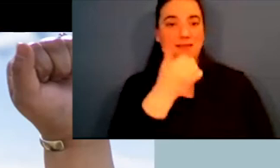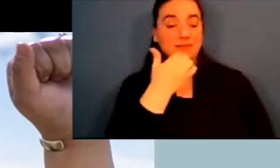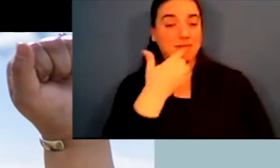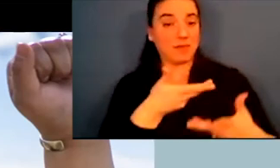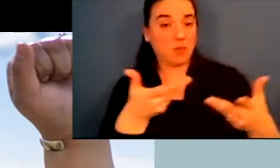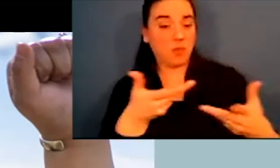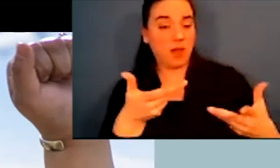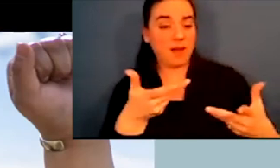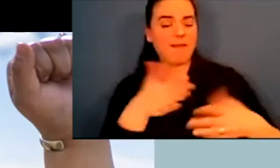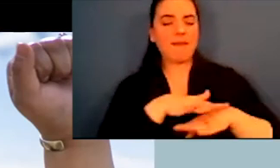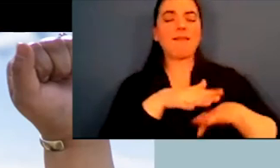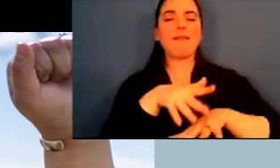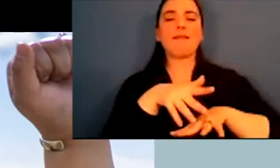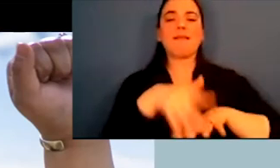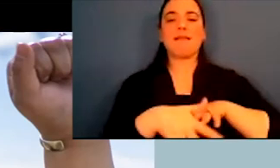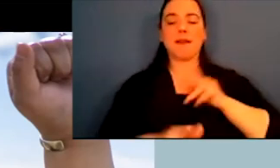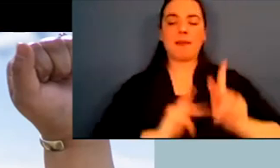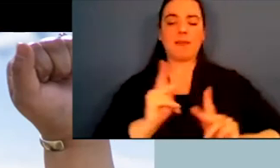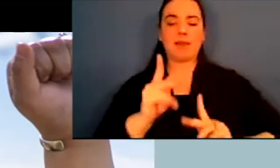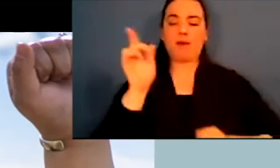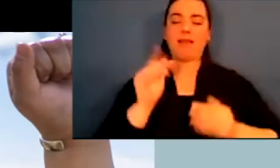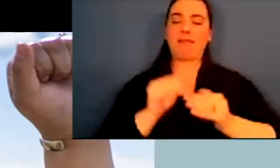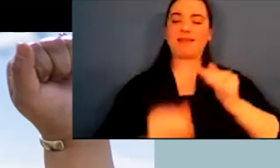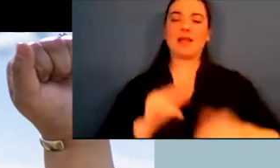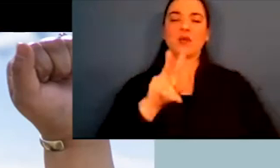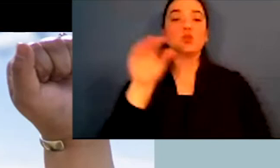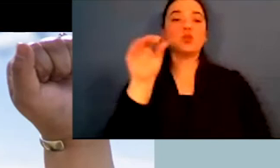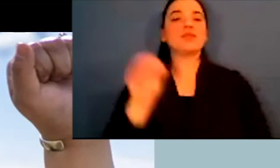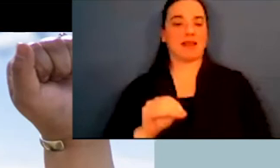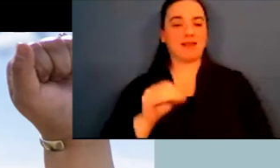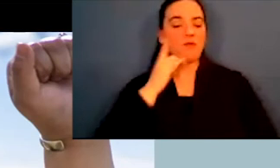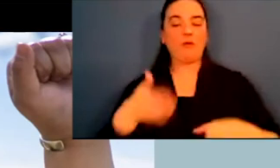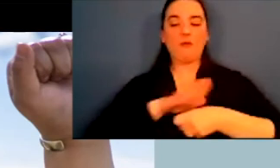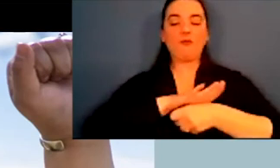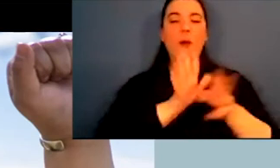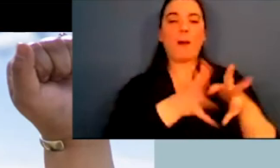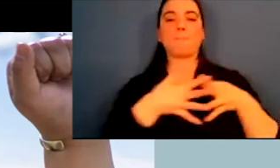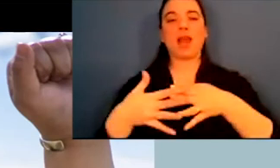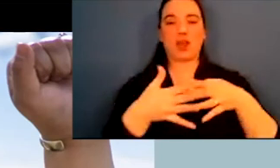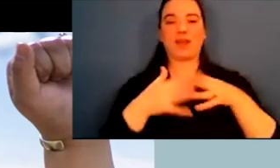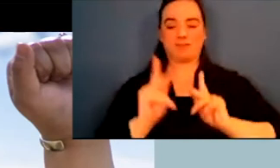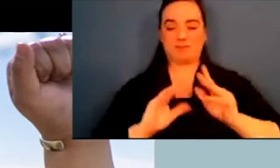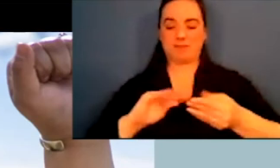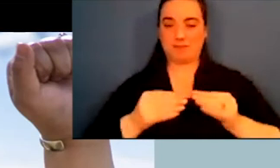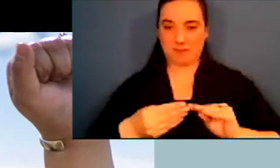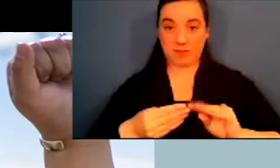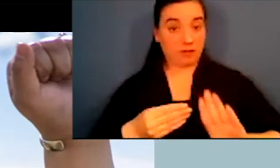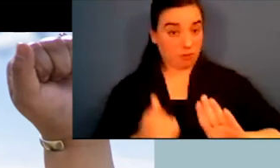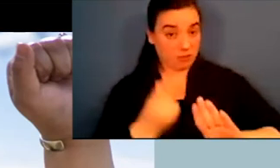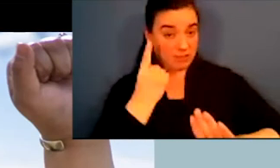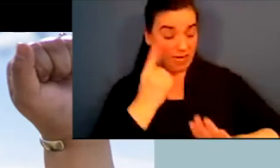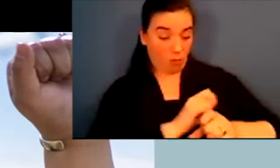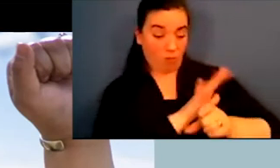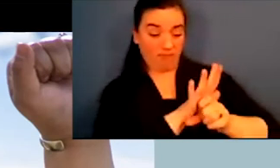Now, the 2010 census says that native people make up a little less than 2% of the total American population.